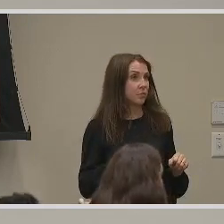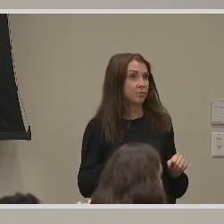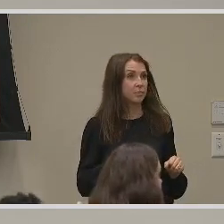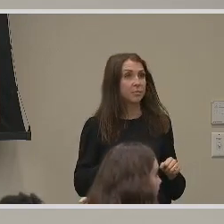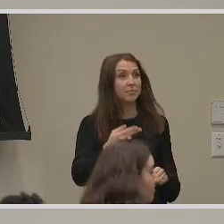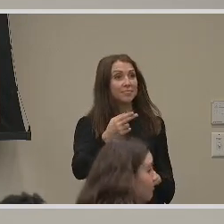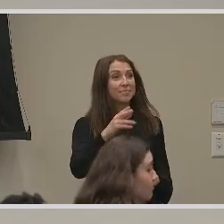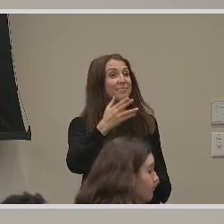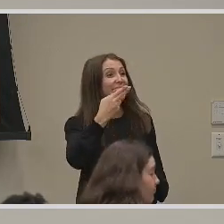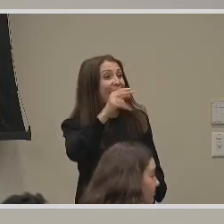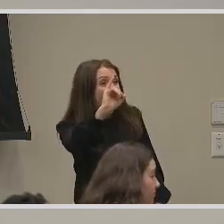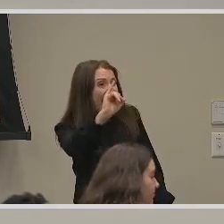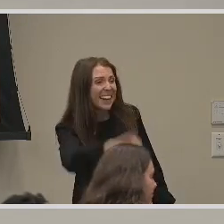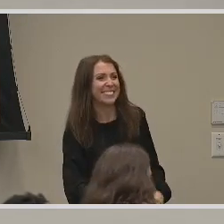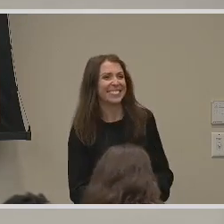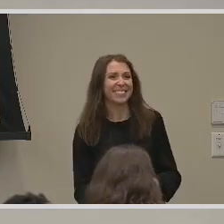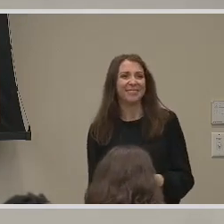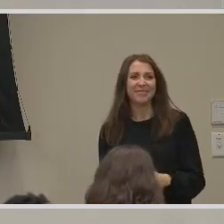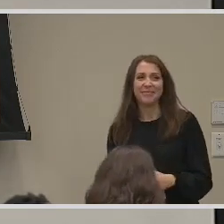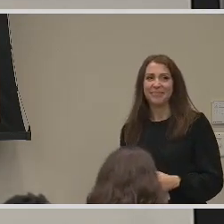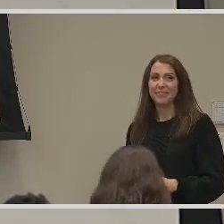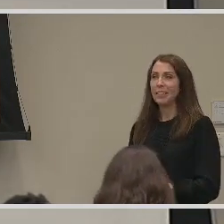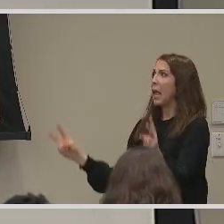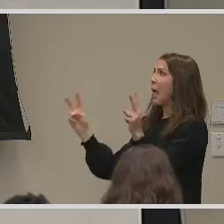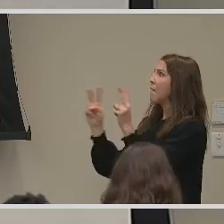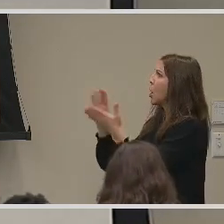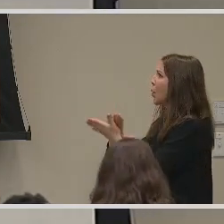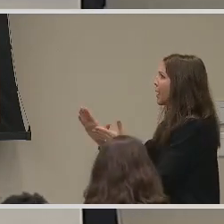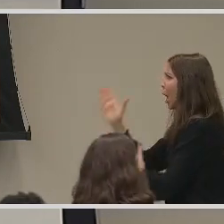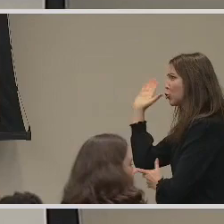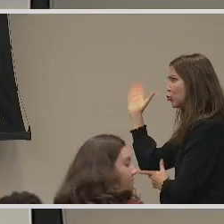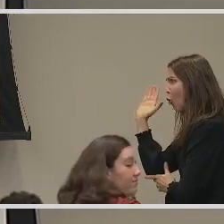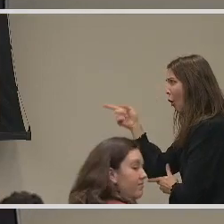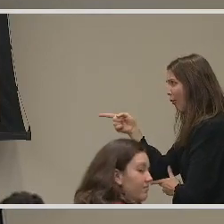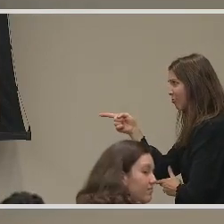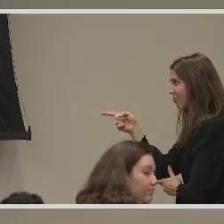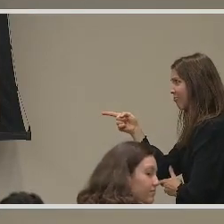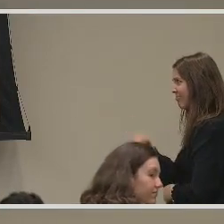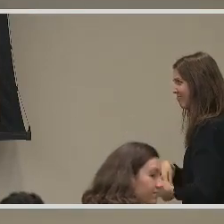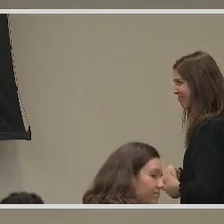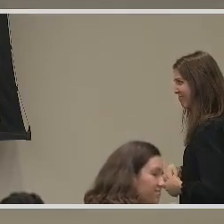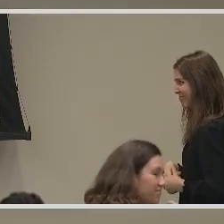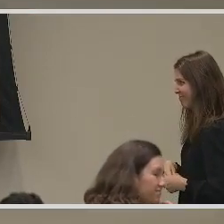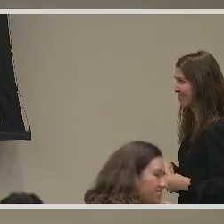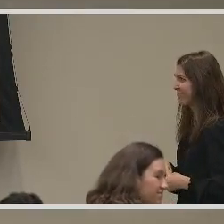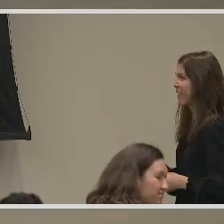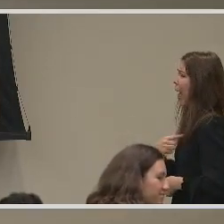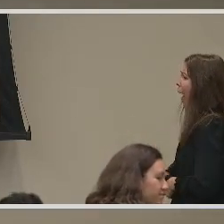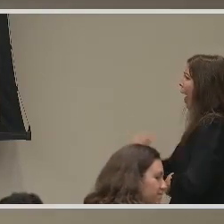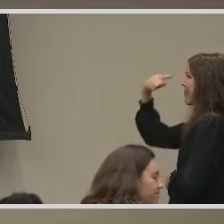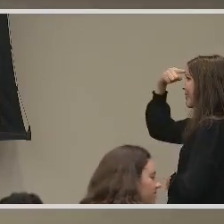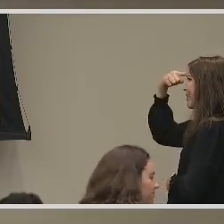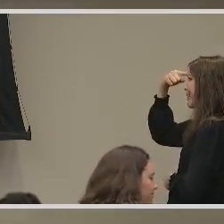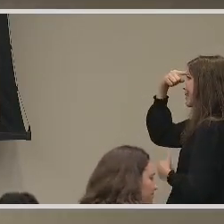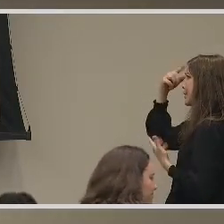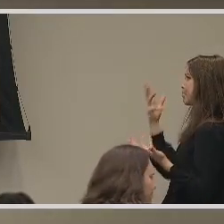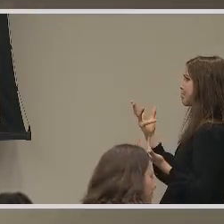Hi, Beth. Hi. Very nice talk. Thank you. I think